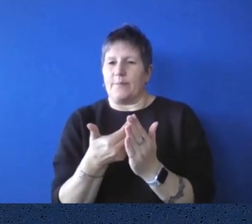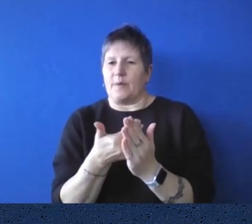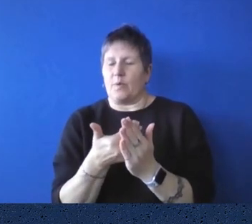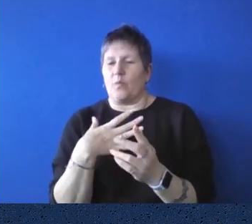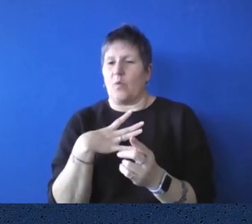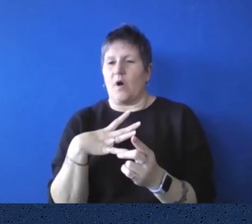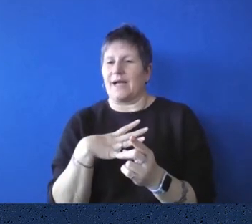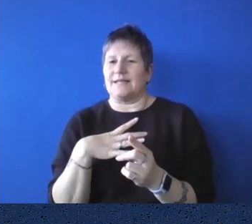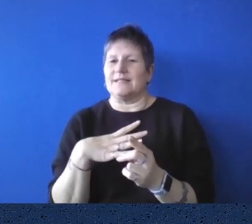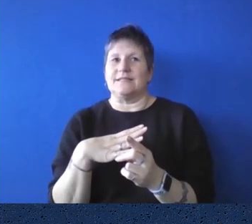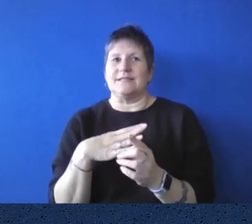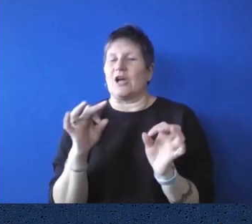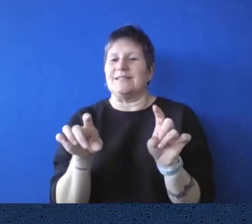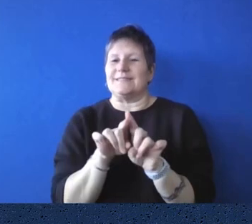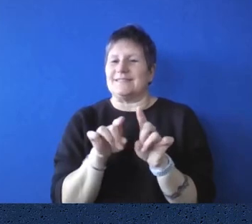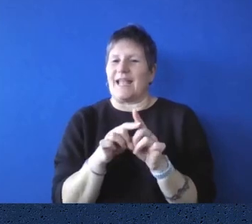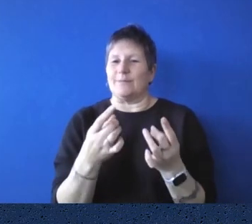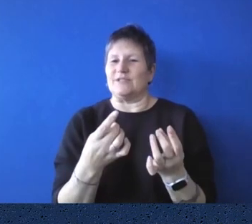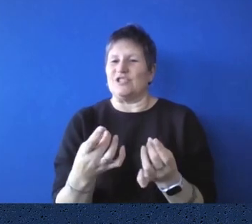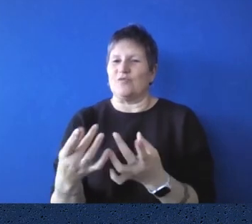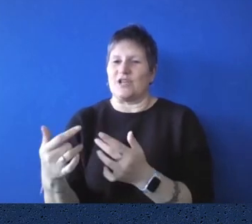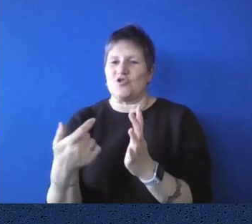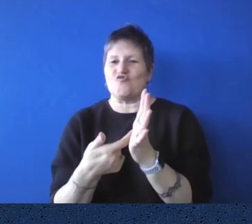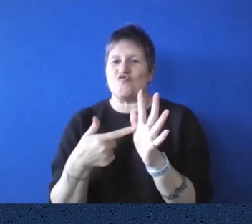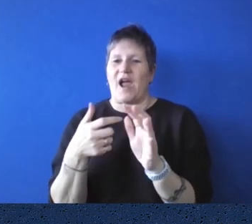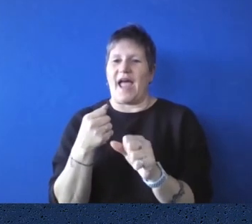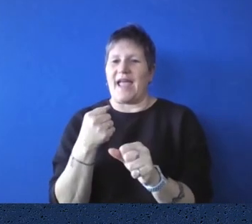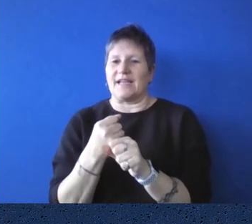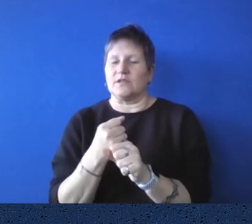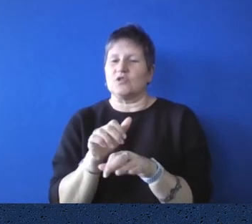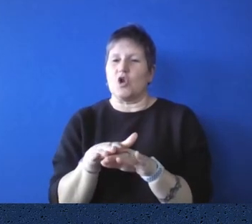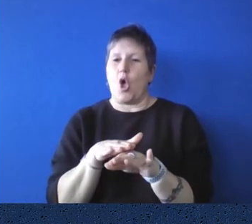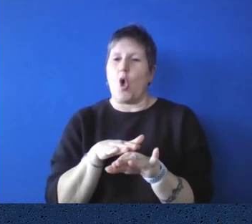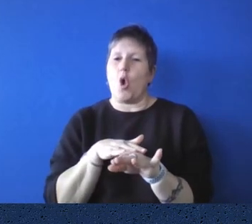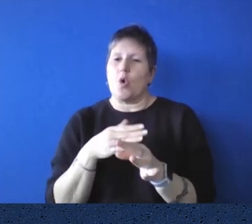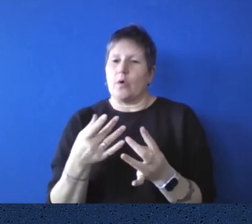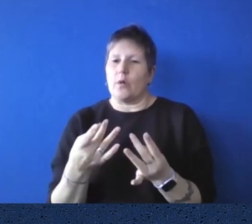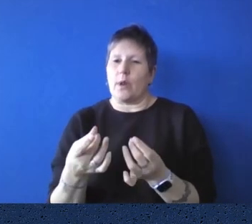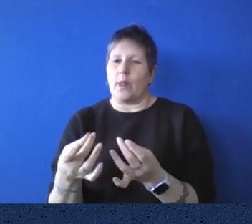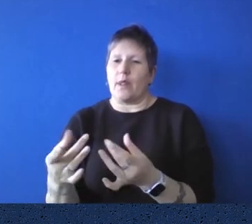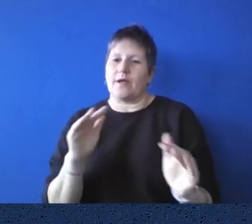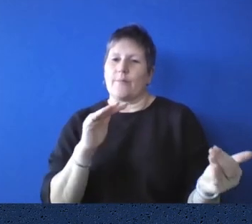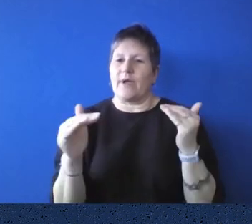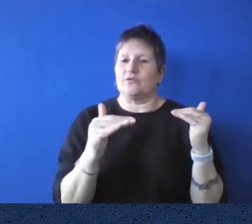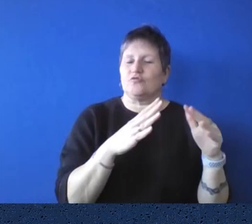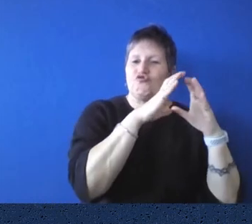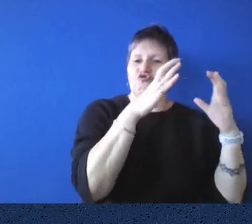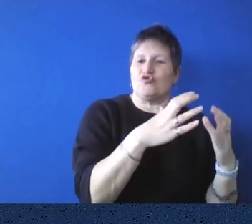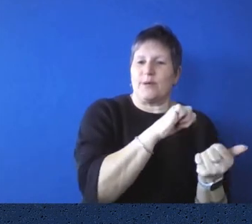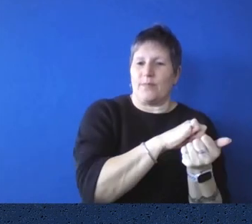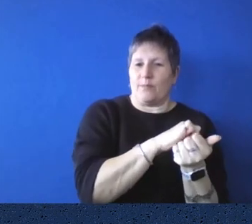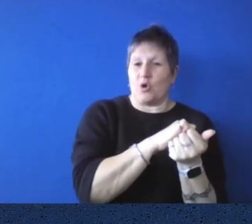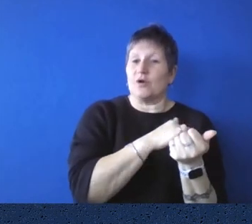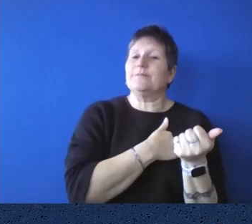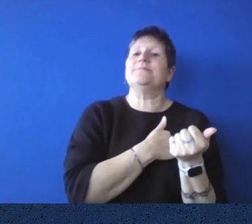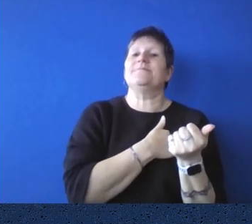they don't deteriorate. Rag paper, uh, doesn't deteriorate as quickly as, um, tree pulp paper. It's just a different